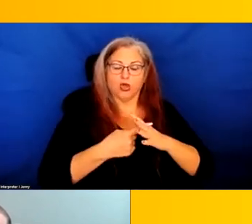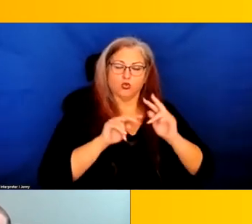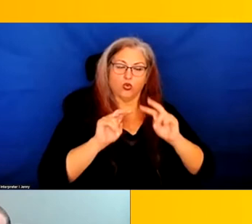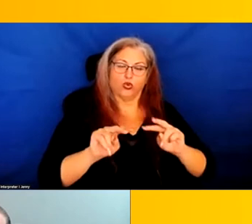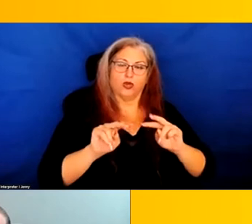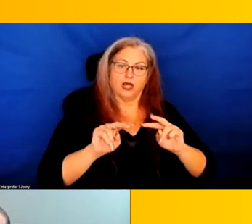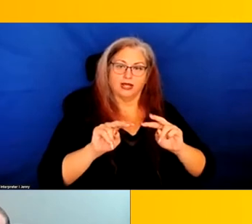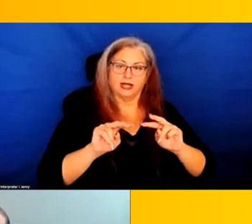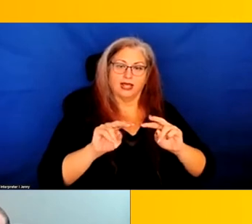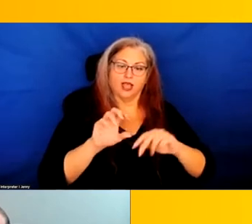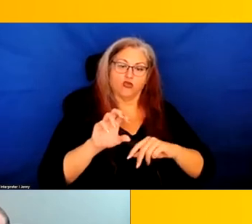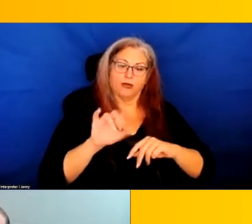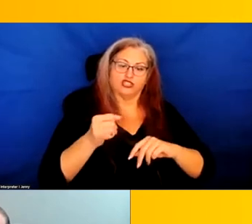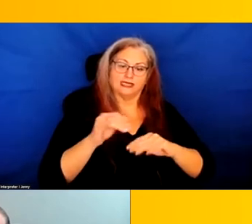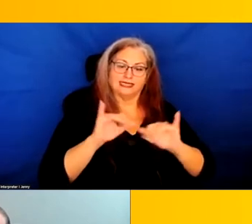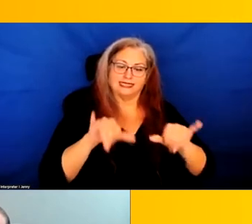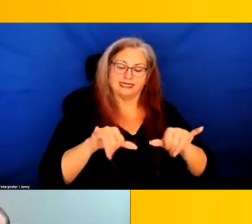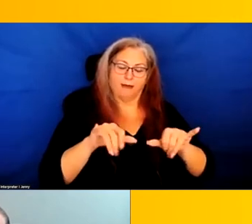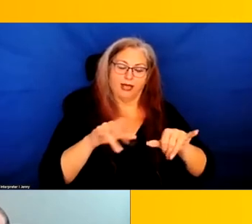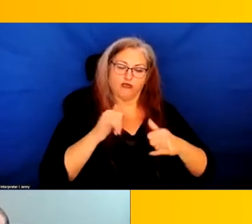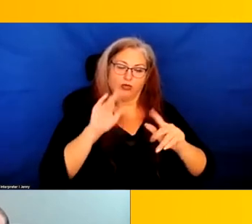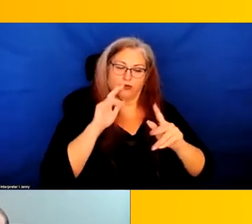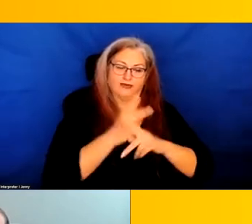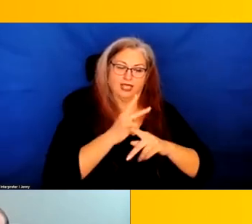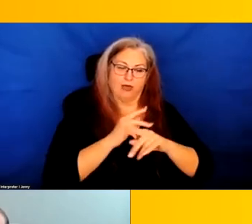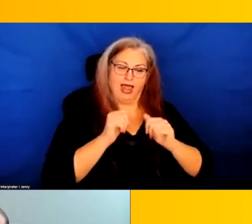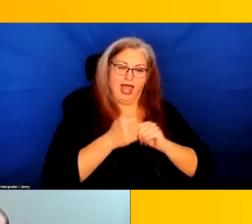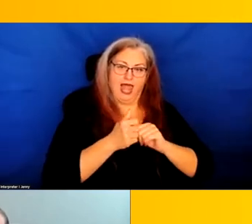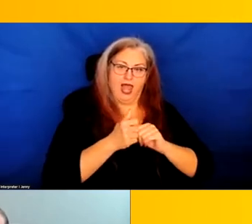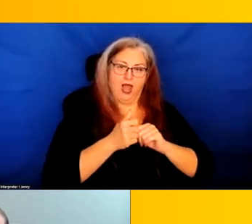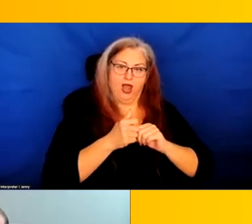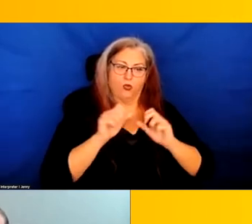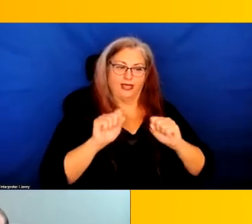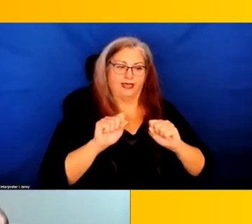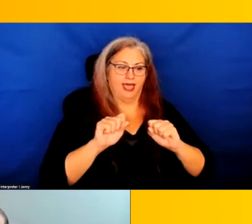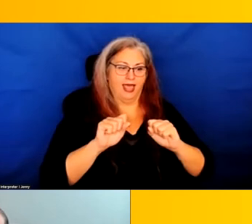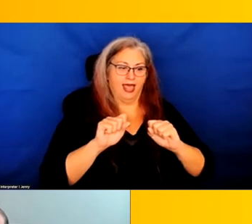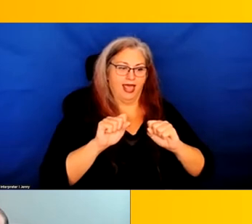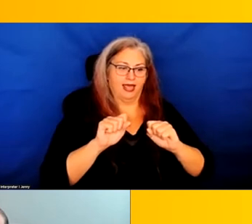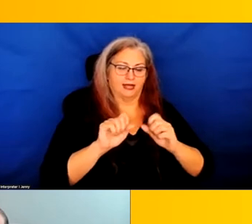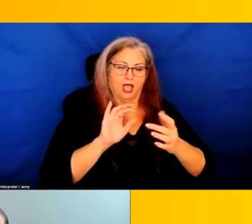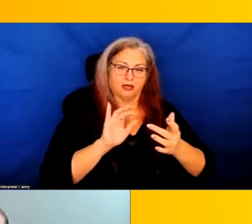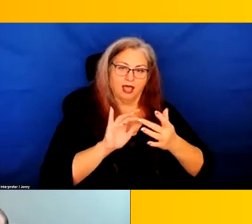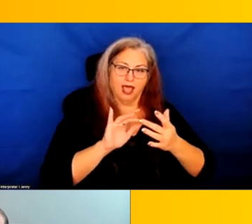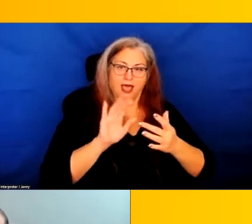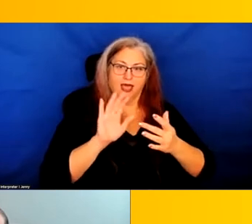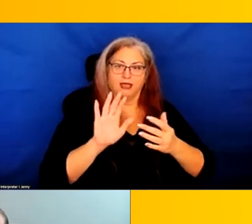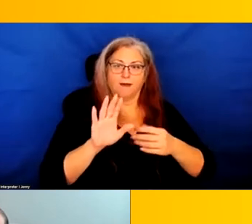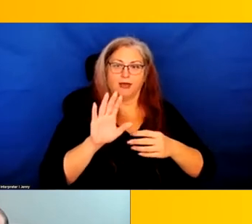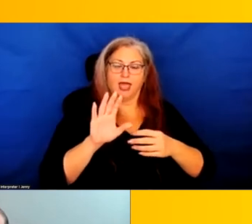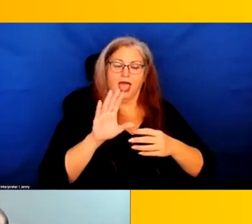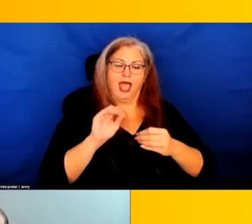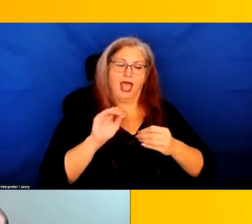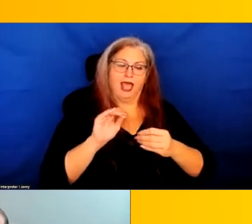the criminal justice system as a whole to figure out how can we intercept this contact that was happening with police.